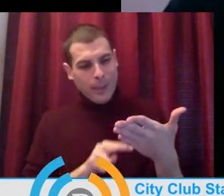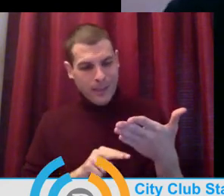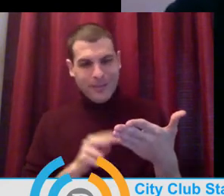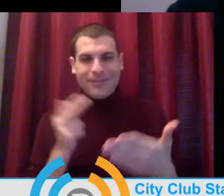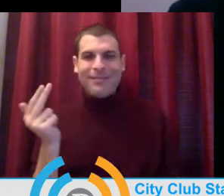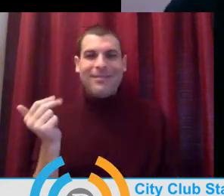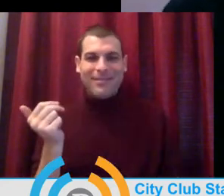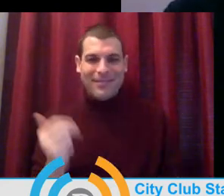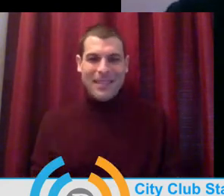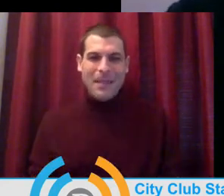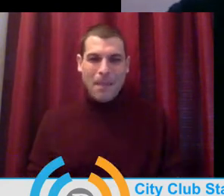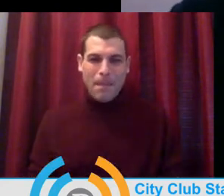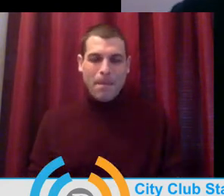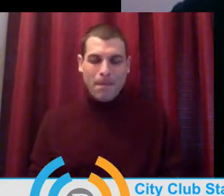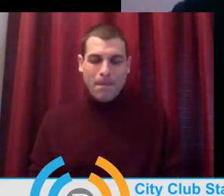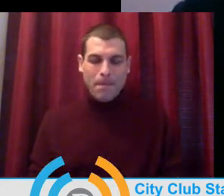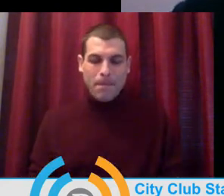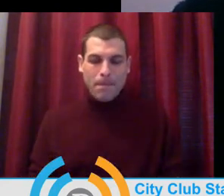Um,